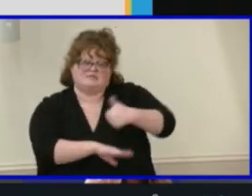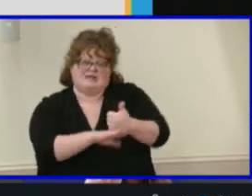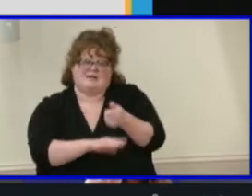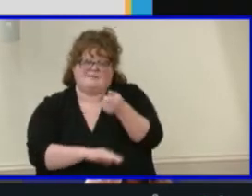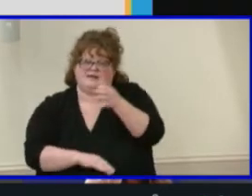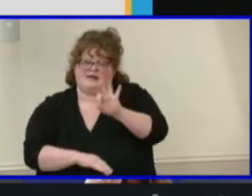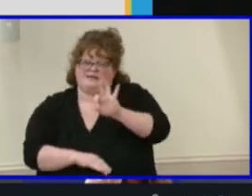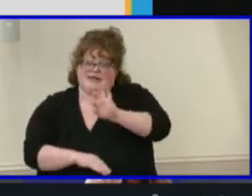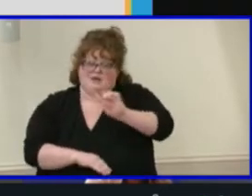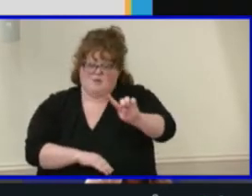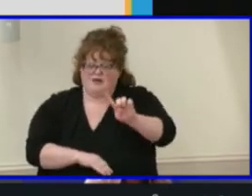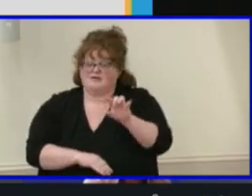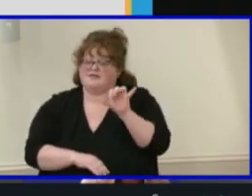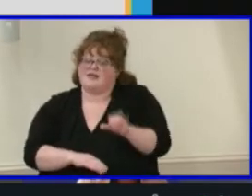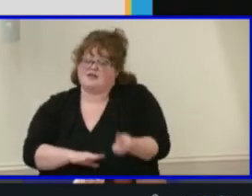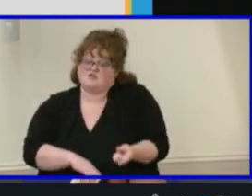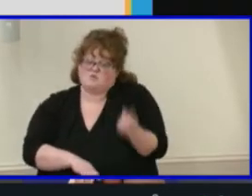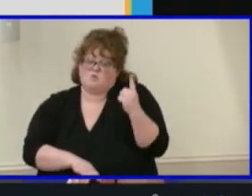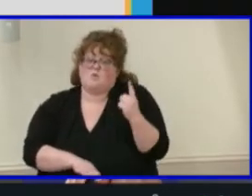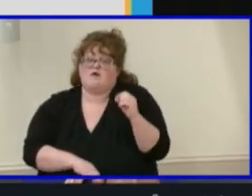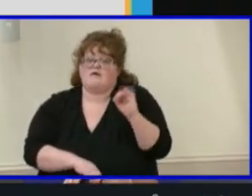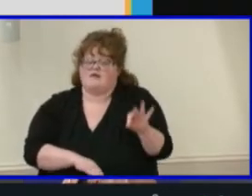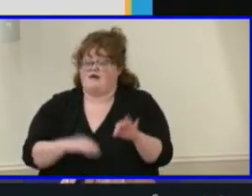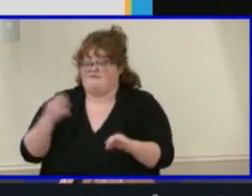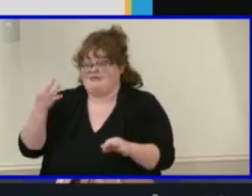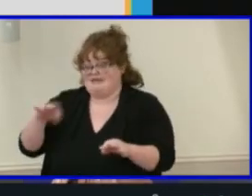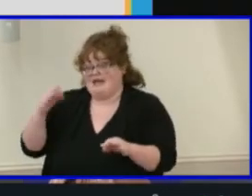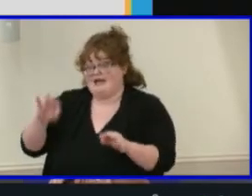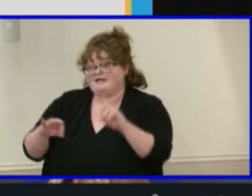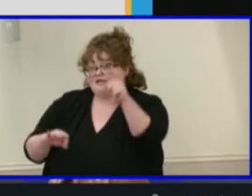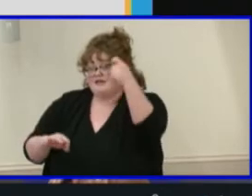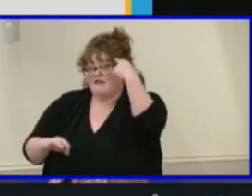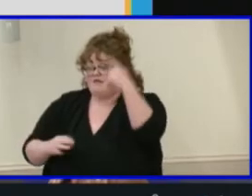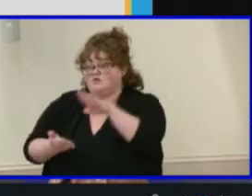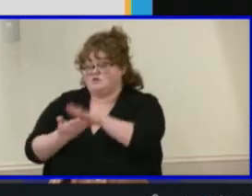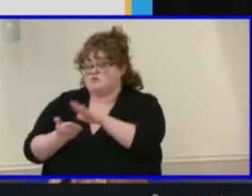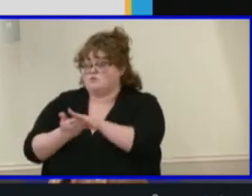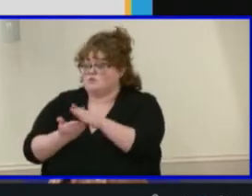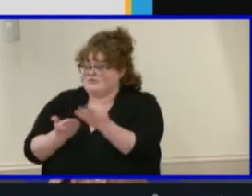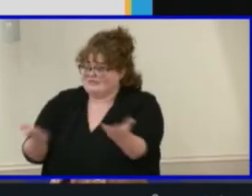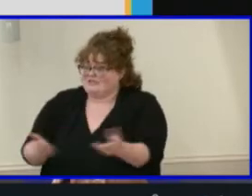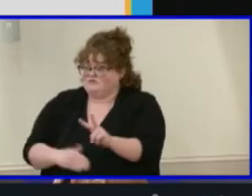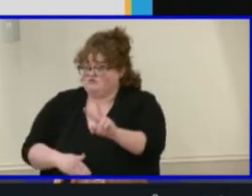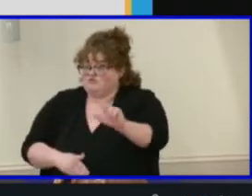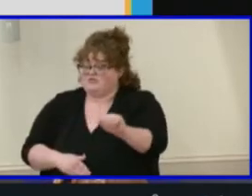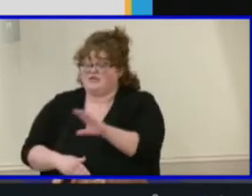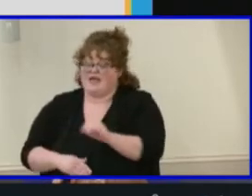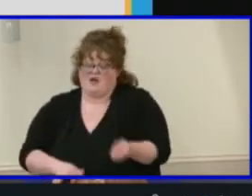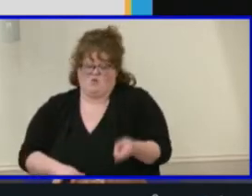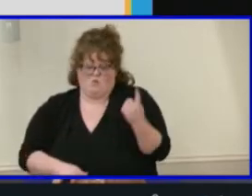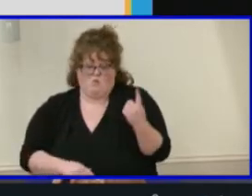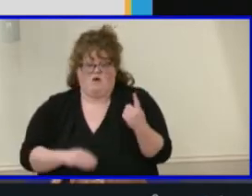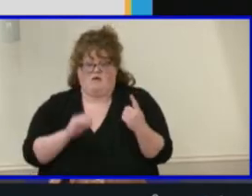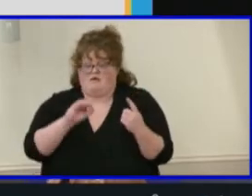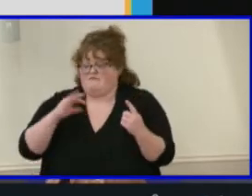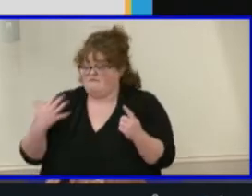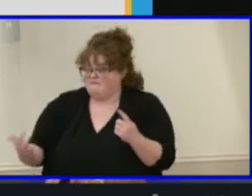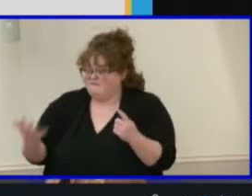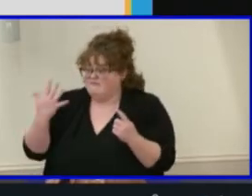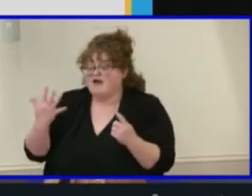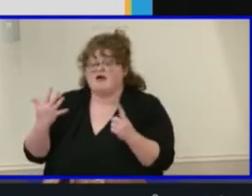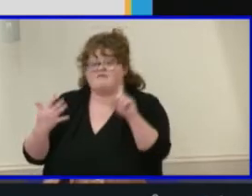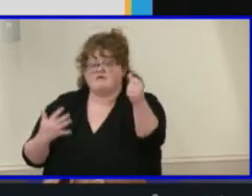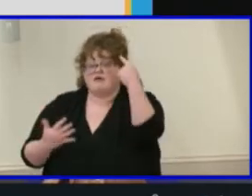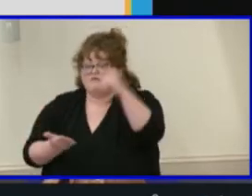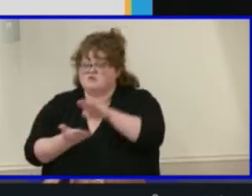It is one of 19 academic year governor schools in Virginia and only one of five governor schools housed